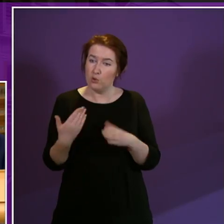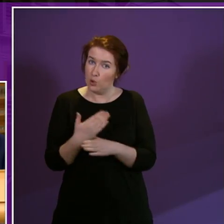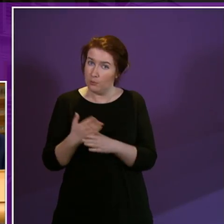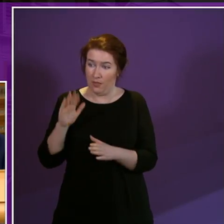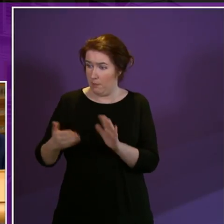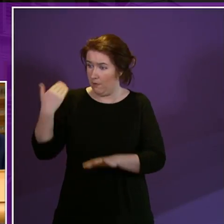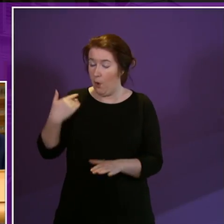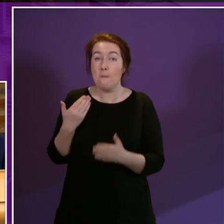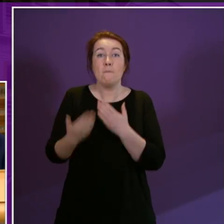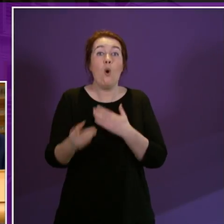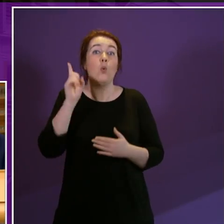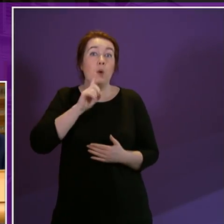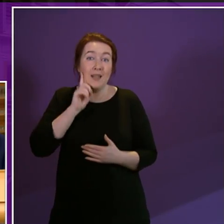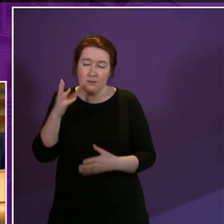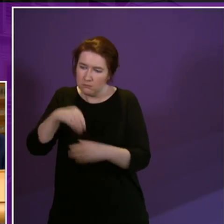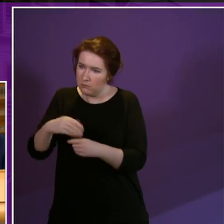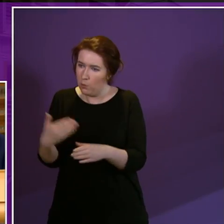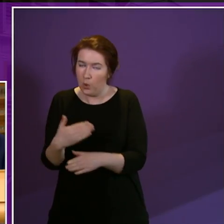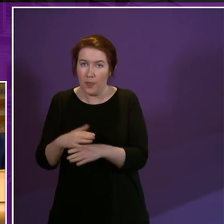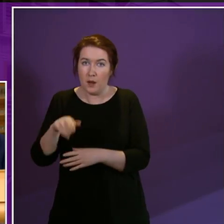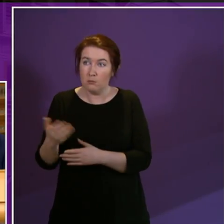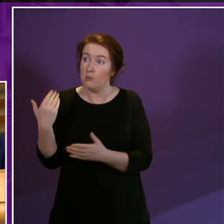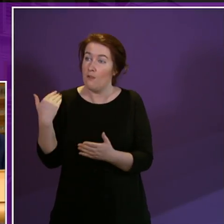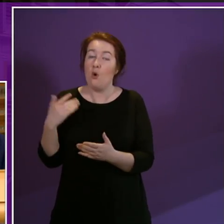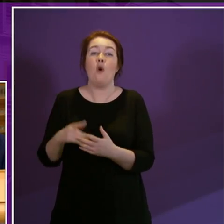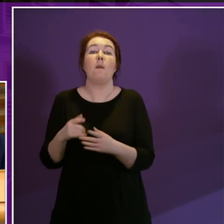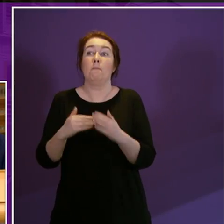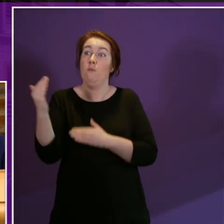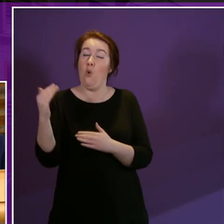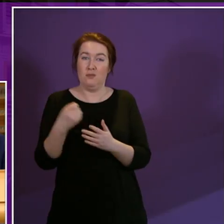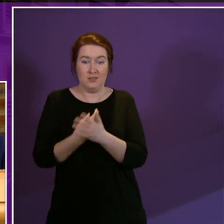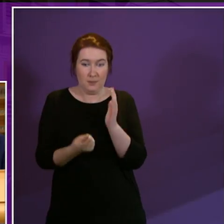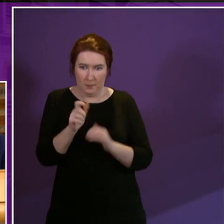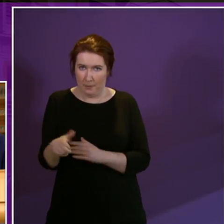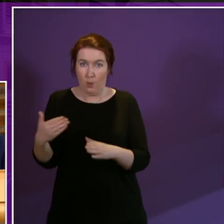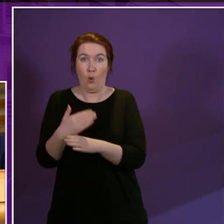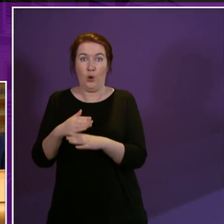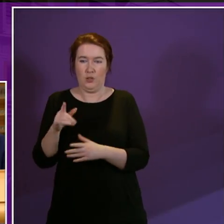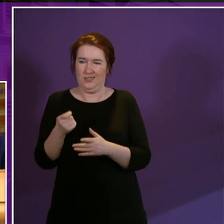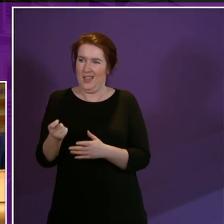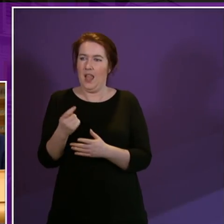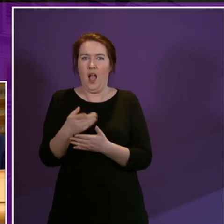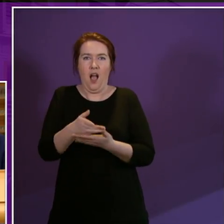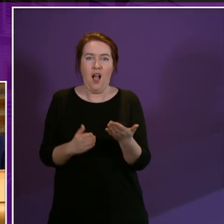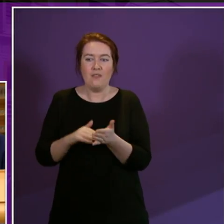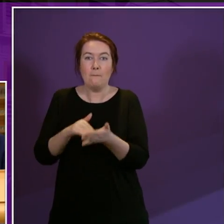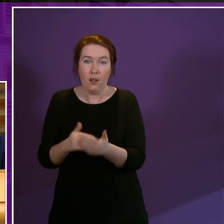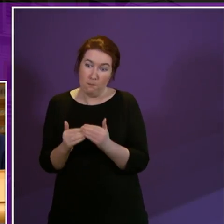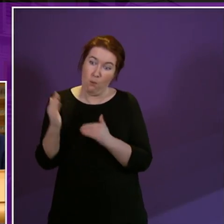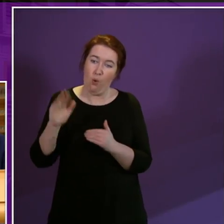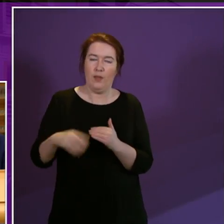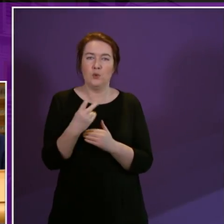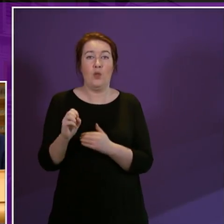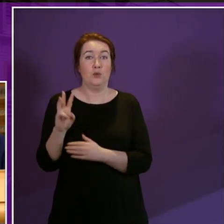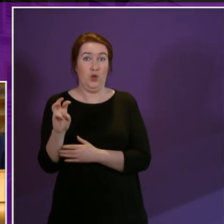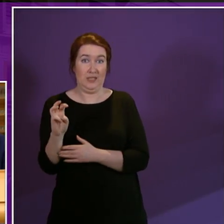in employment than ever before. We have more people with disabilities in employment than ever before. Nearly half a million more since 2013, and